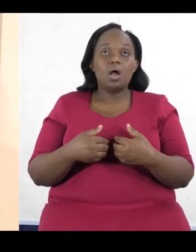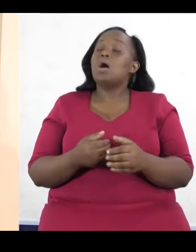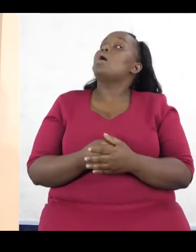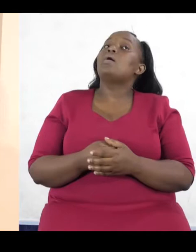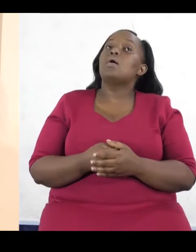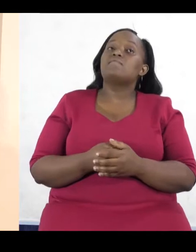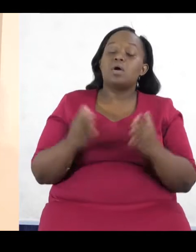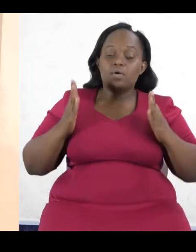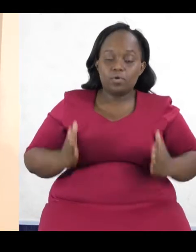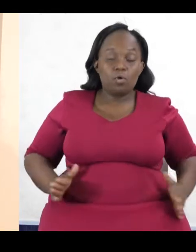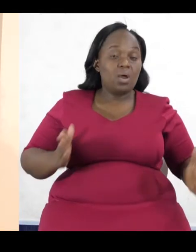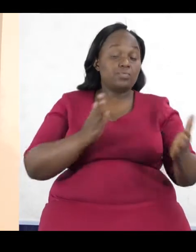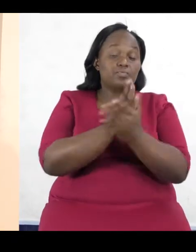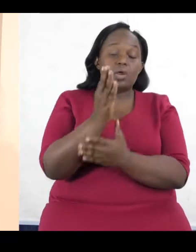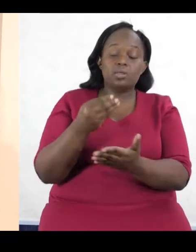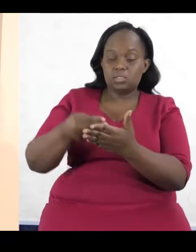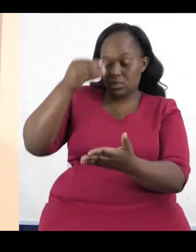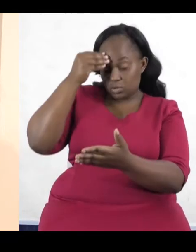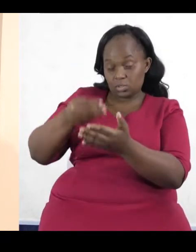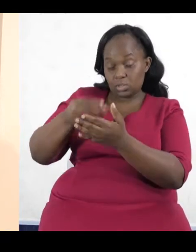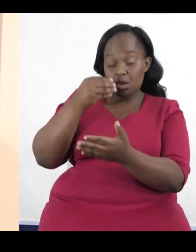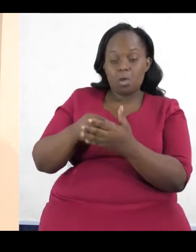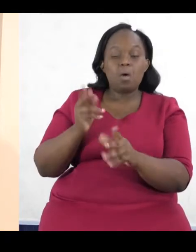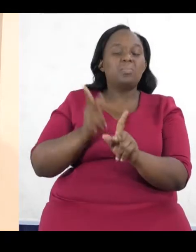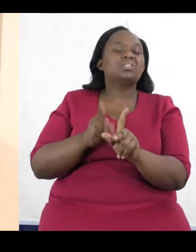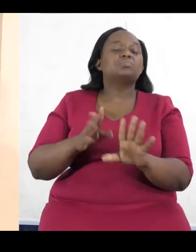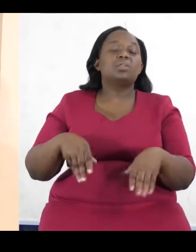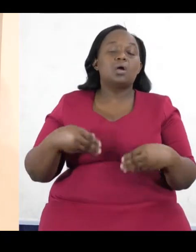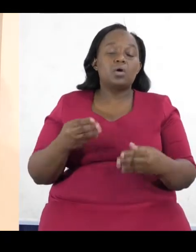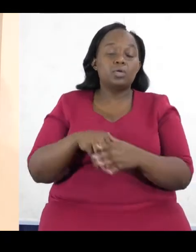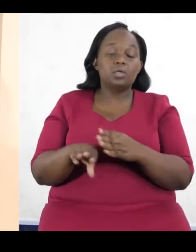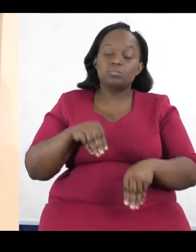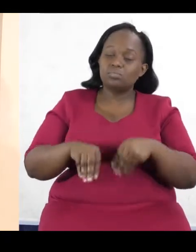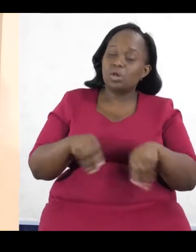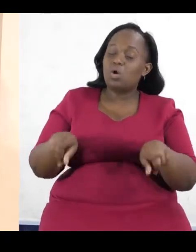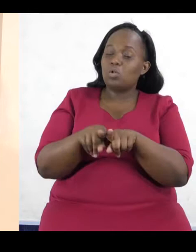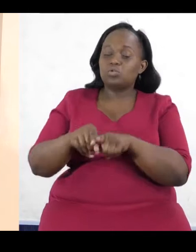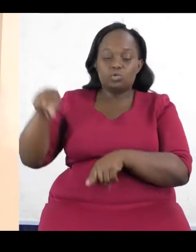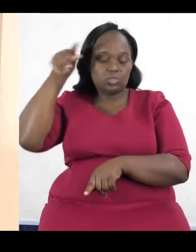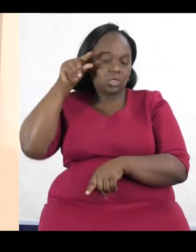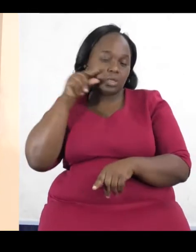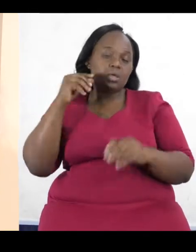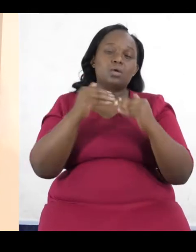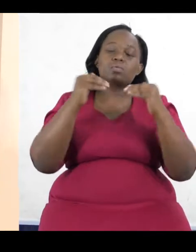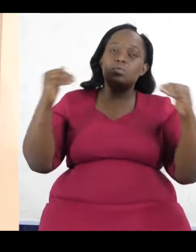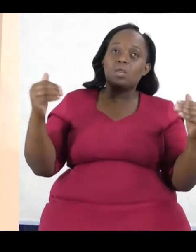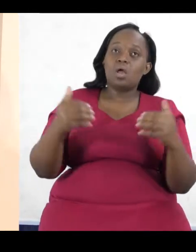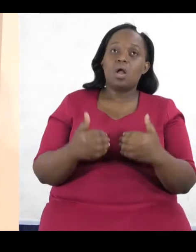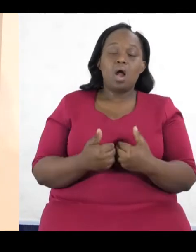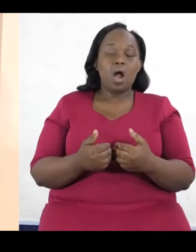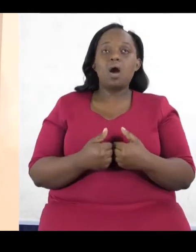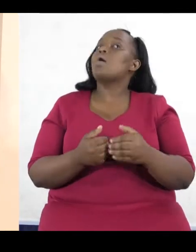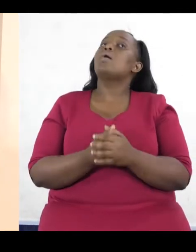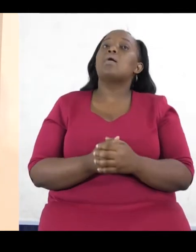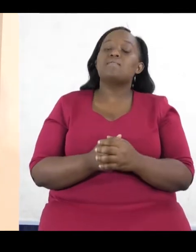civic education on how youths can participate in election. SDG 5, on gender equality, there is SDG on